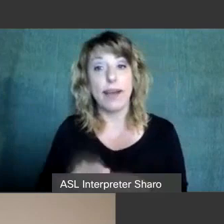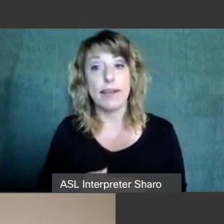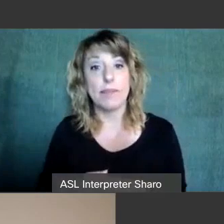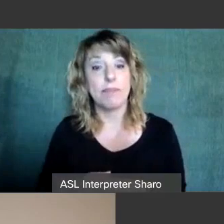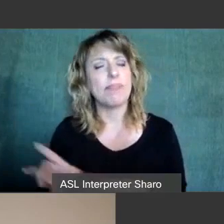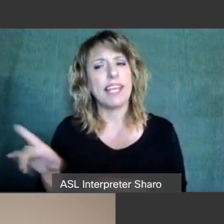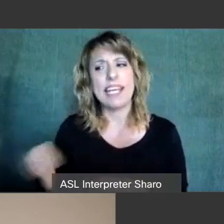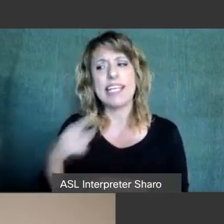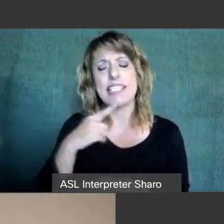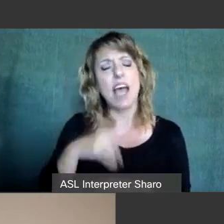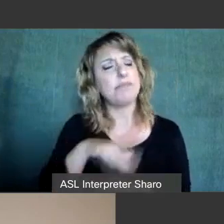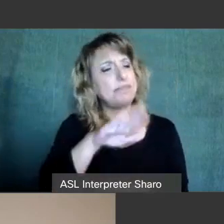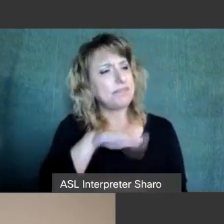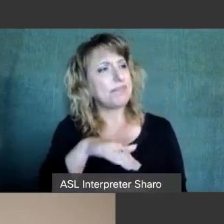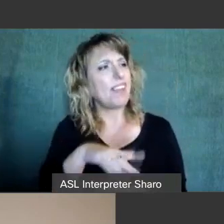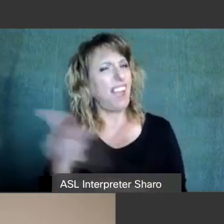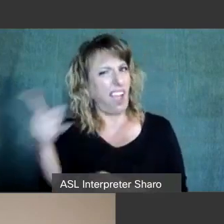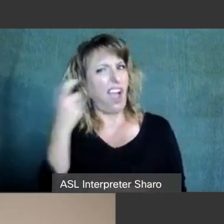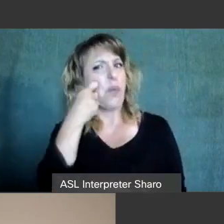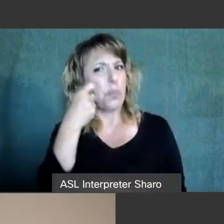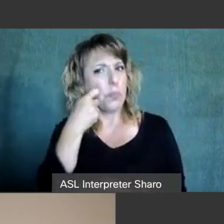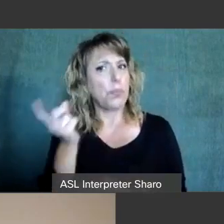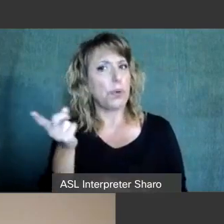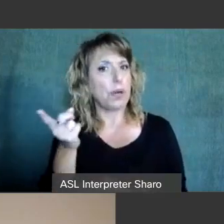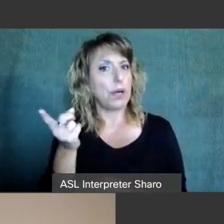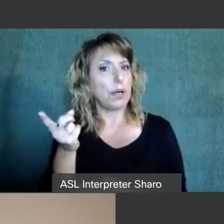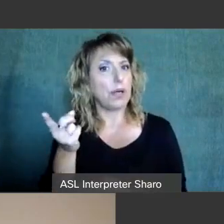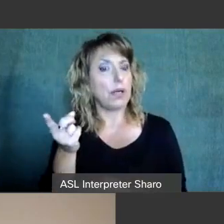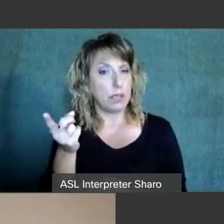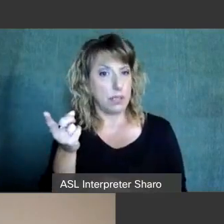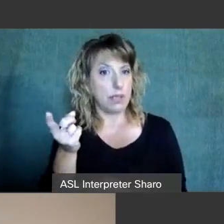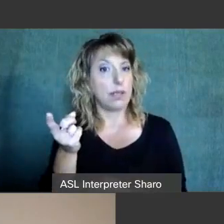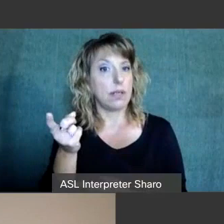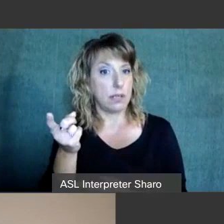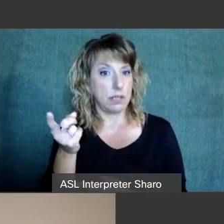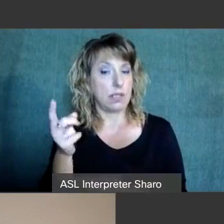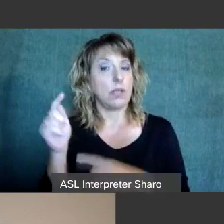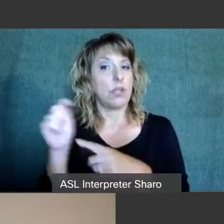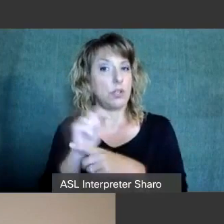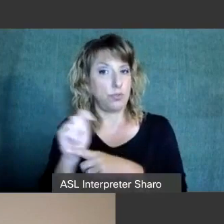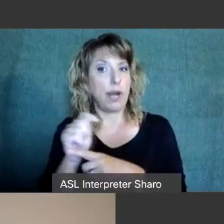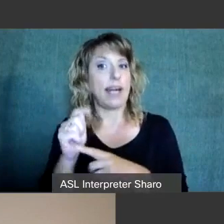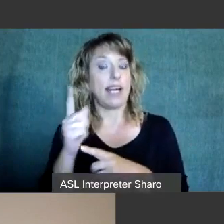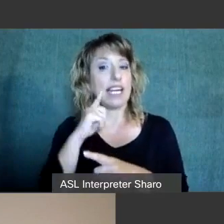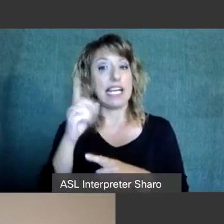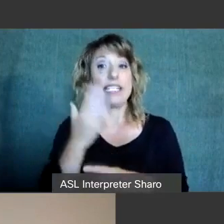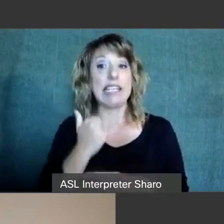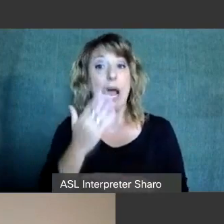said to me that they recently had training on how a person who is undergoing a diabetic shock